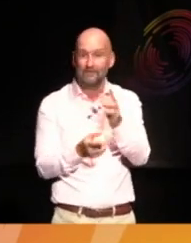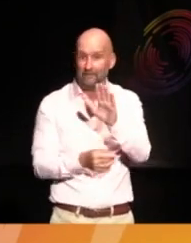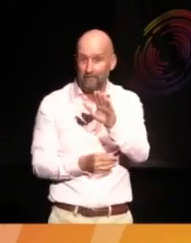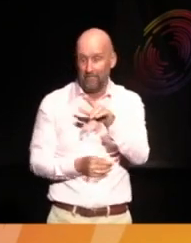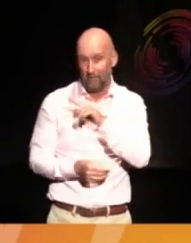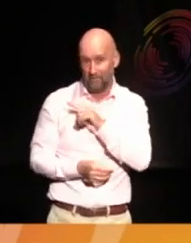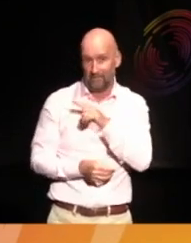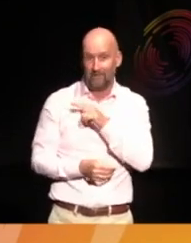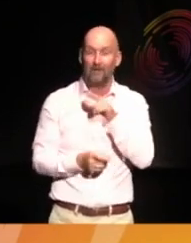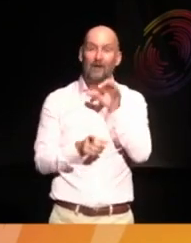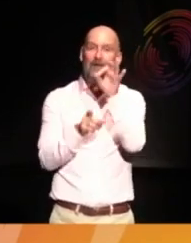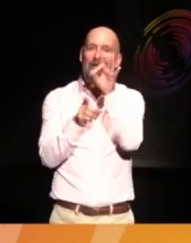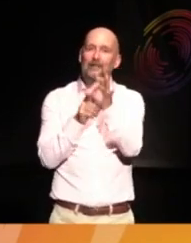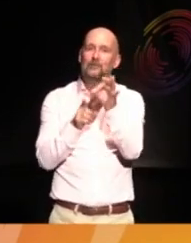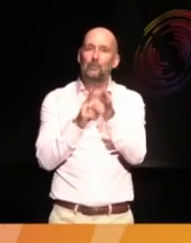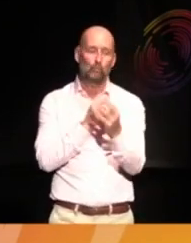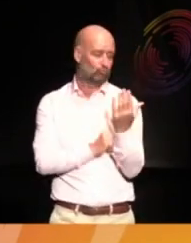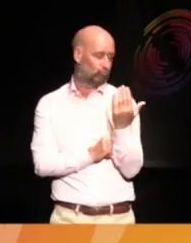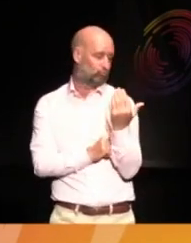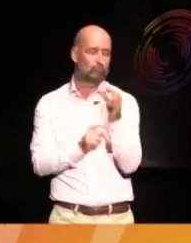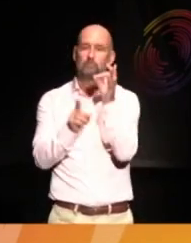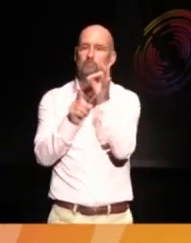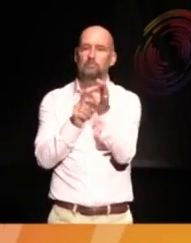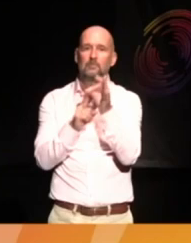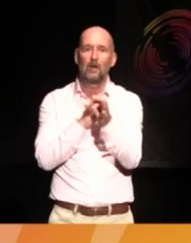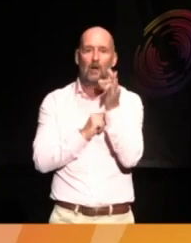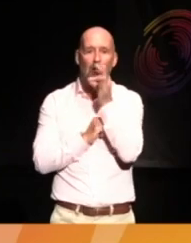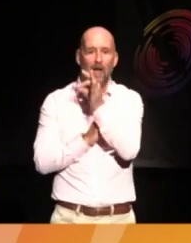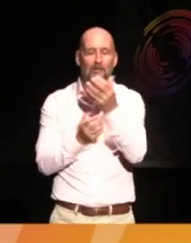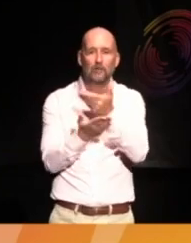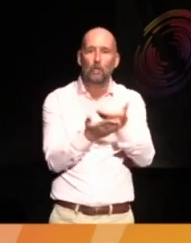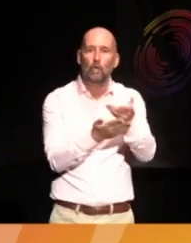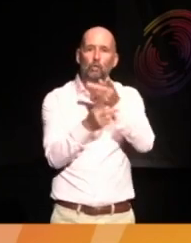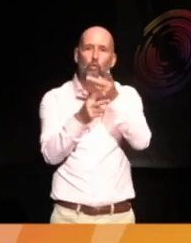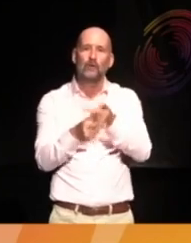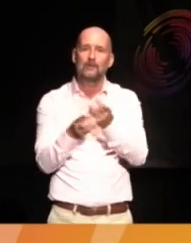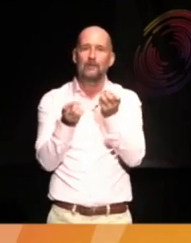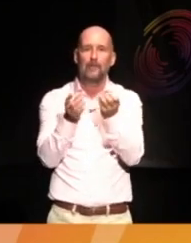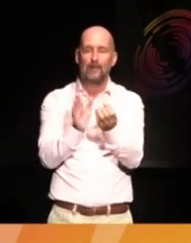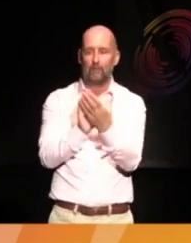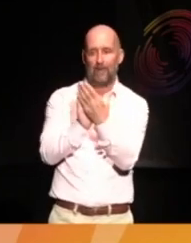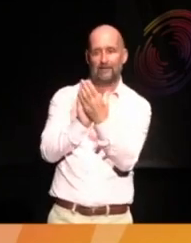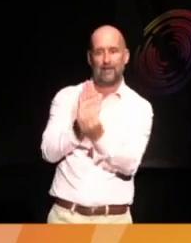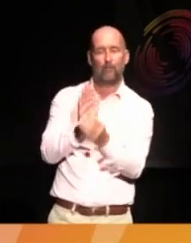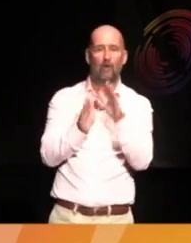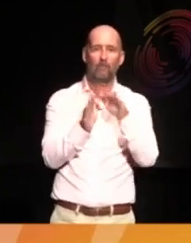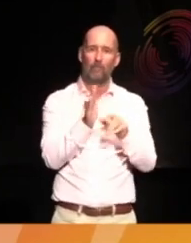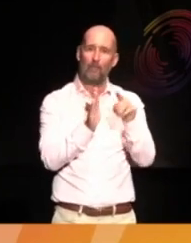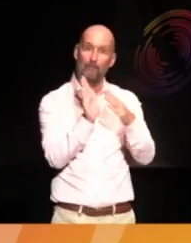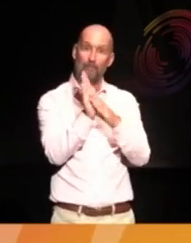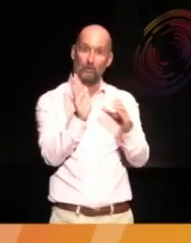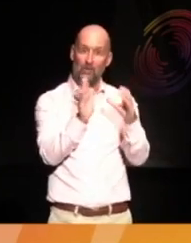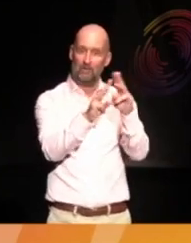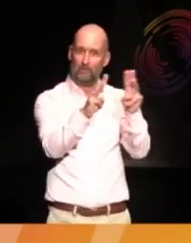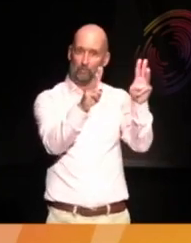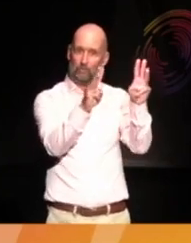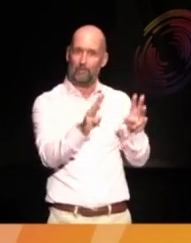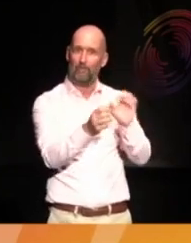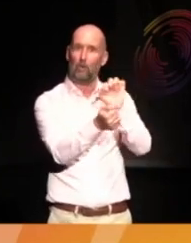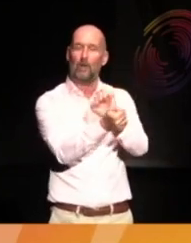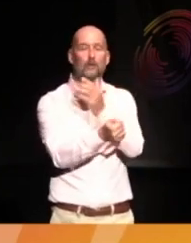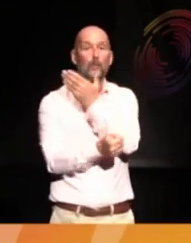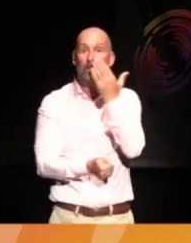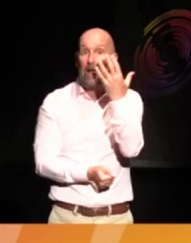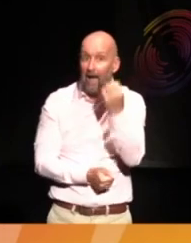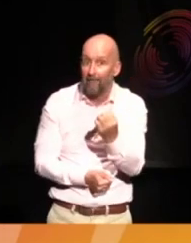we interviewed recently, we asked all of the curators, we gave an example from a collection in Manchester. This doesn't exist,